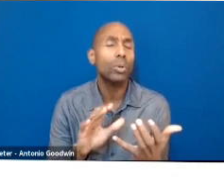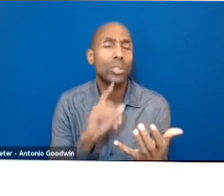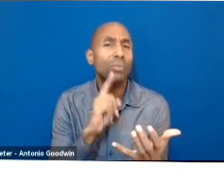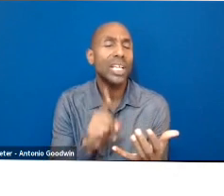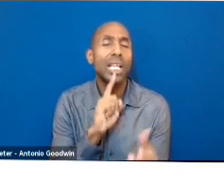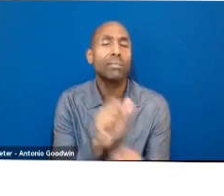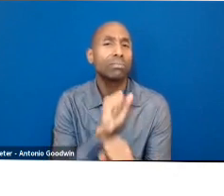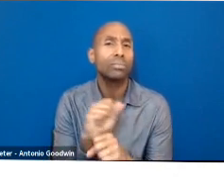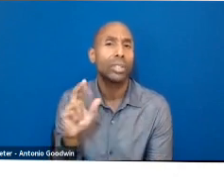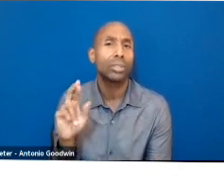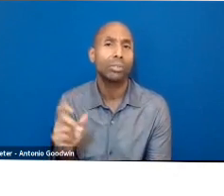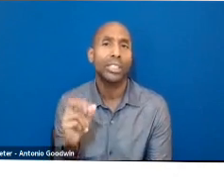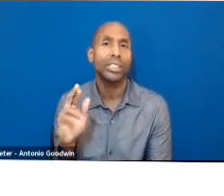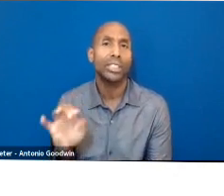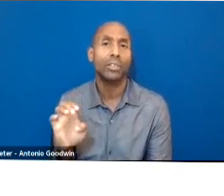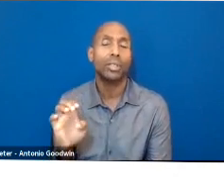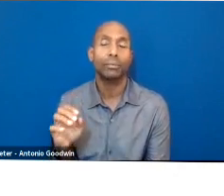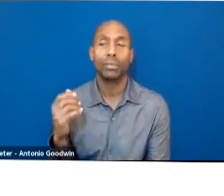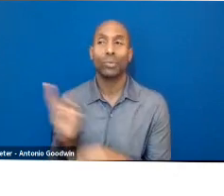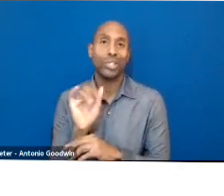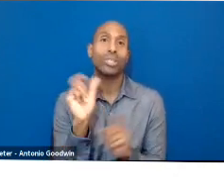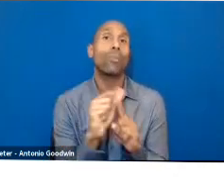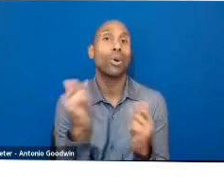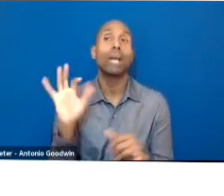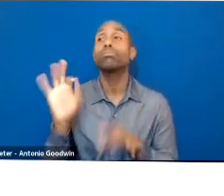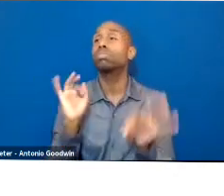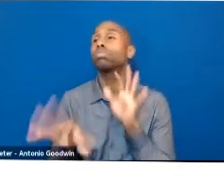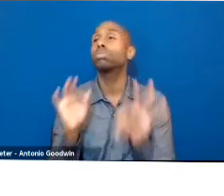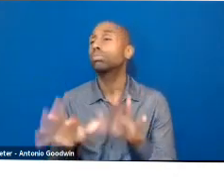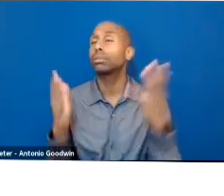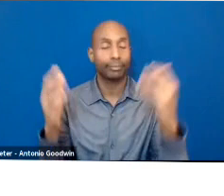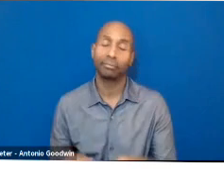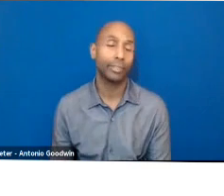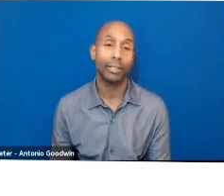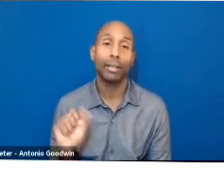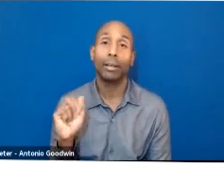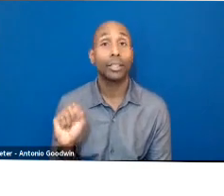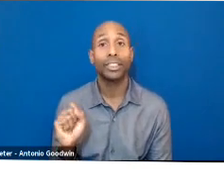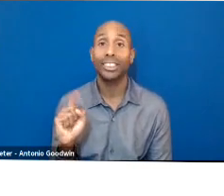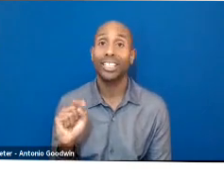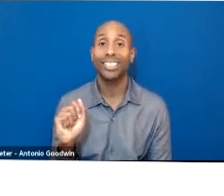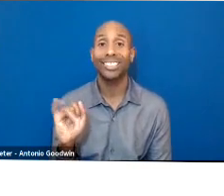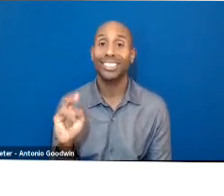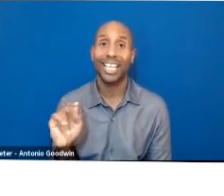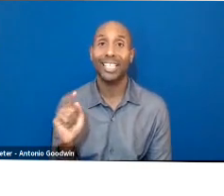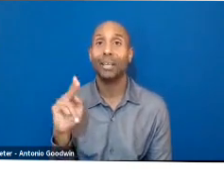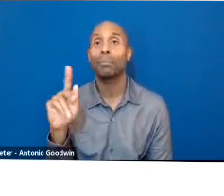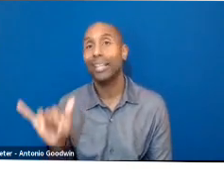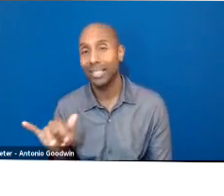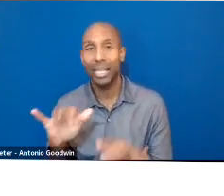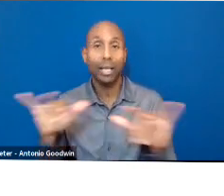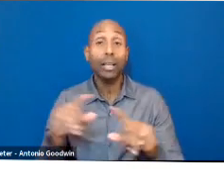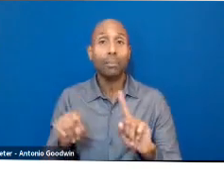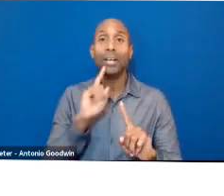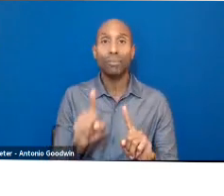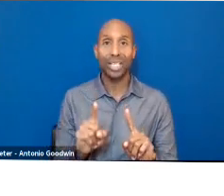are using them, and it's not even clear what about their practices or processes or supply chains make them actually regenerative. So